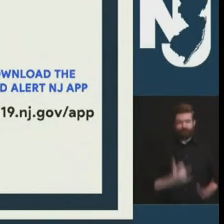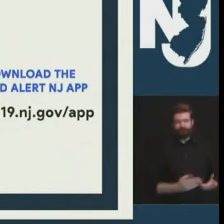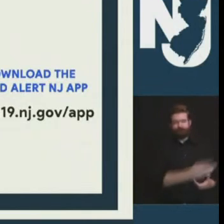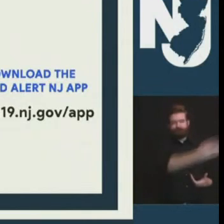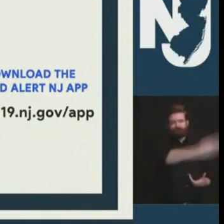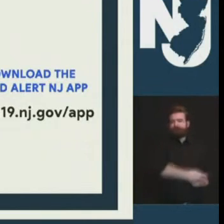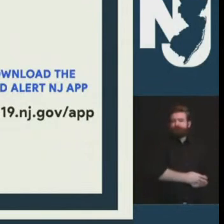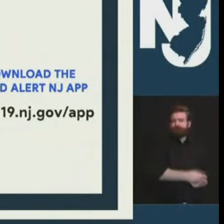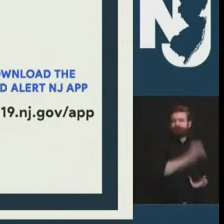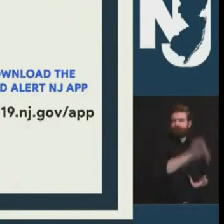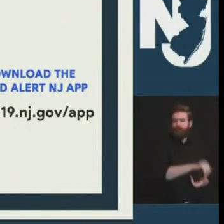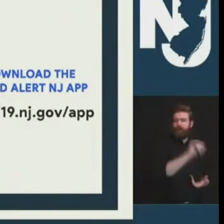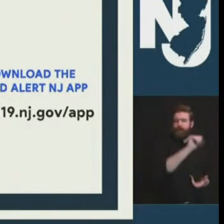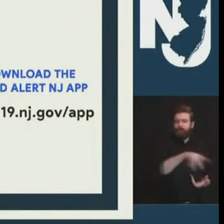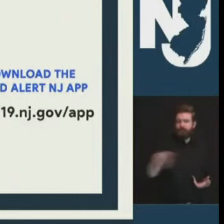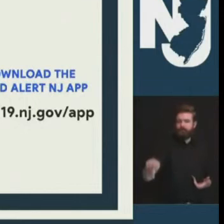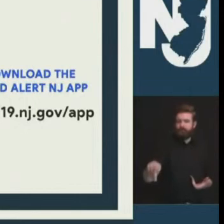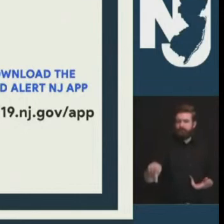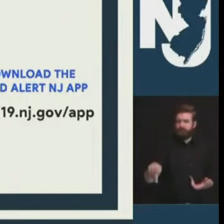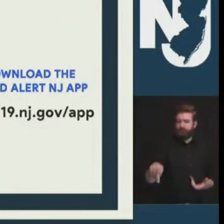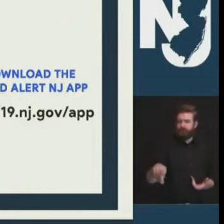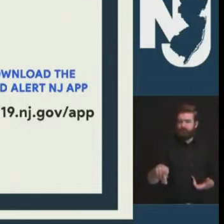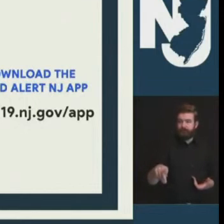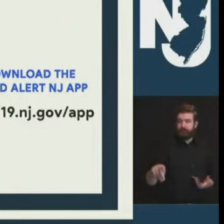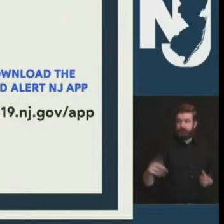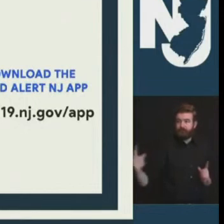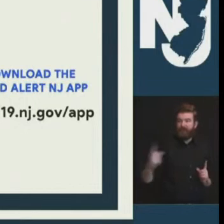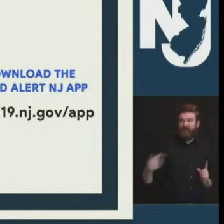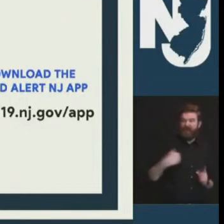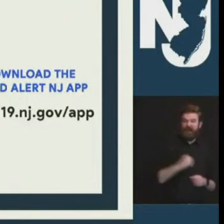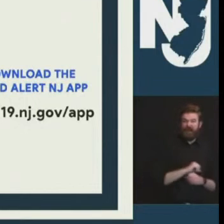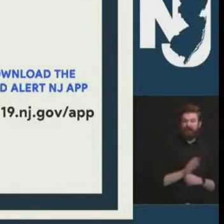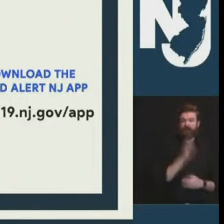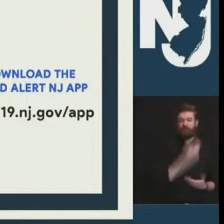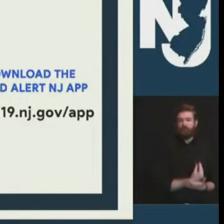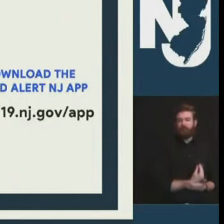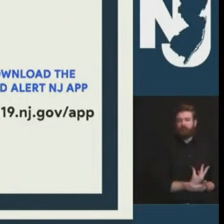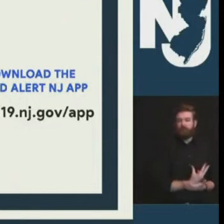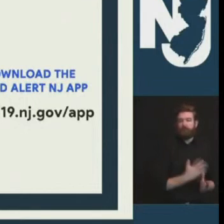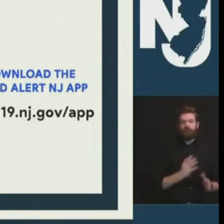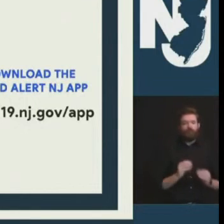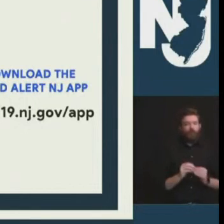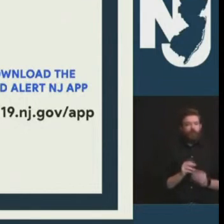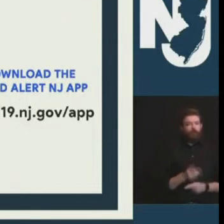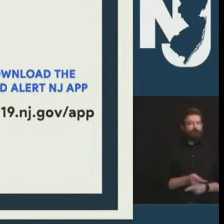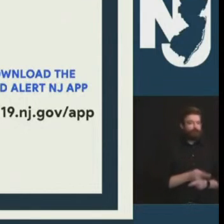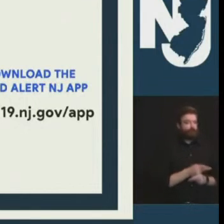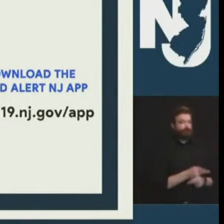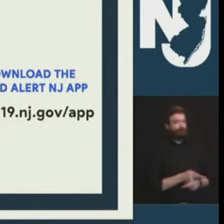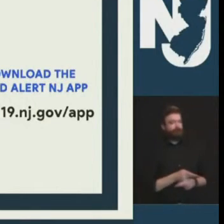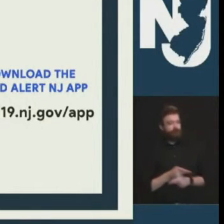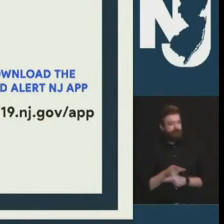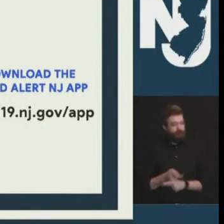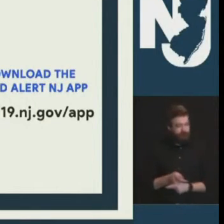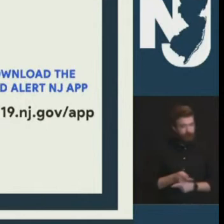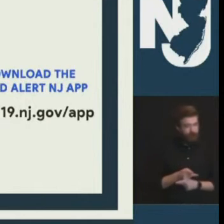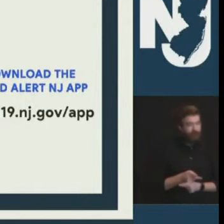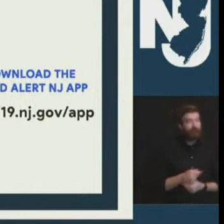covid alert nj before i get to the rest of today's numbers a few other brief announcements